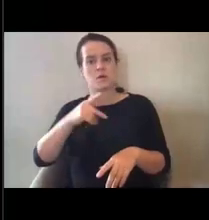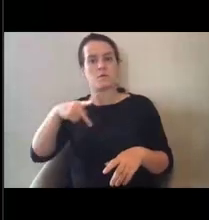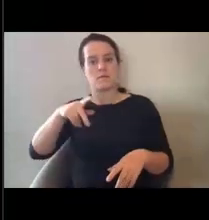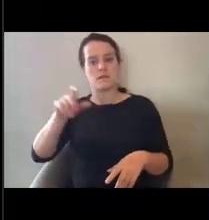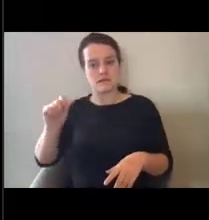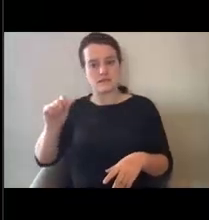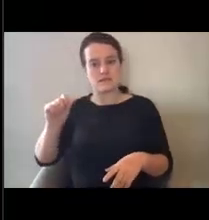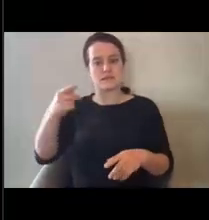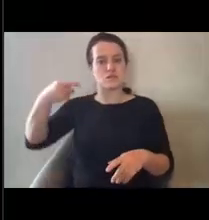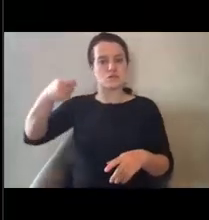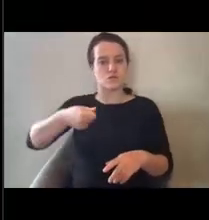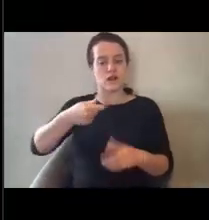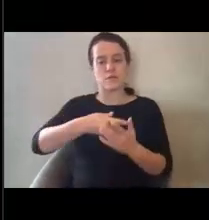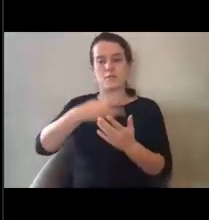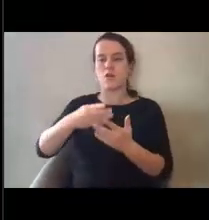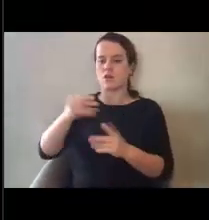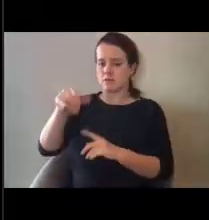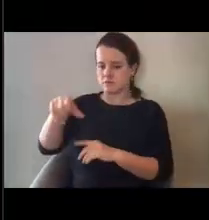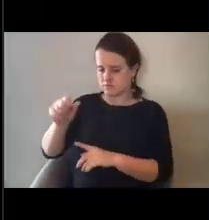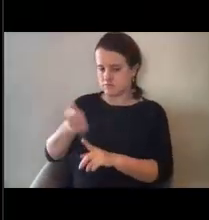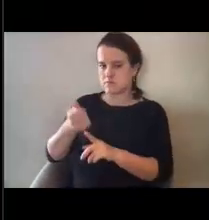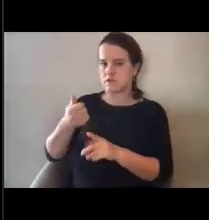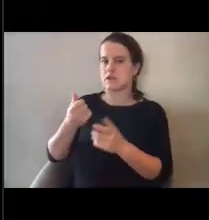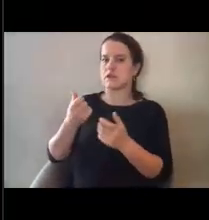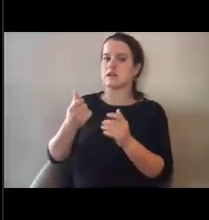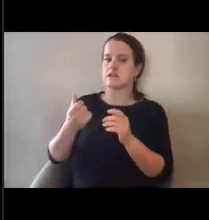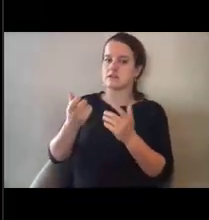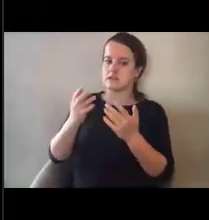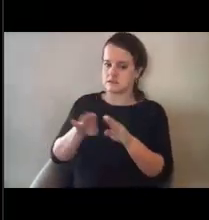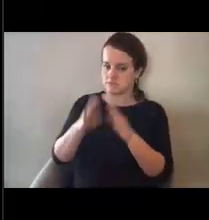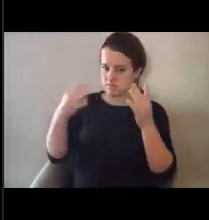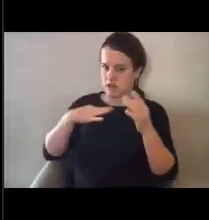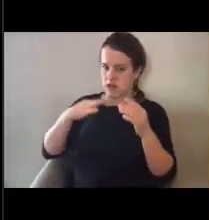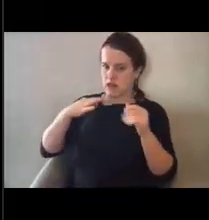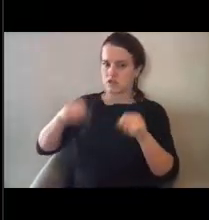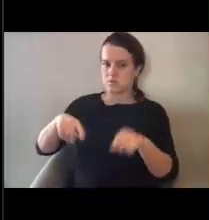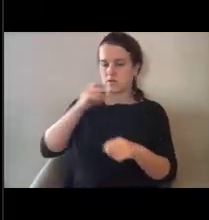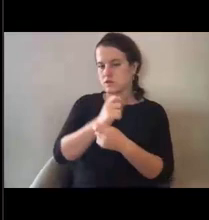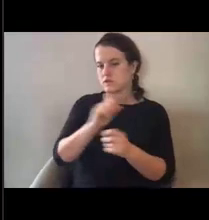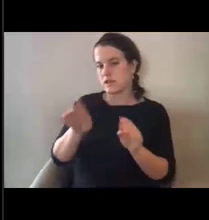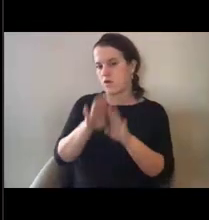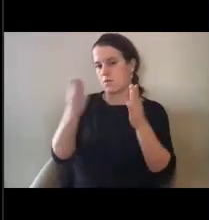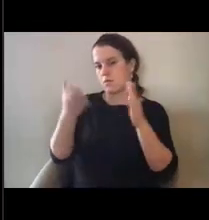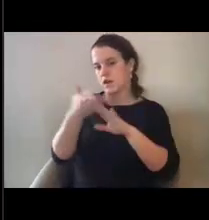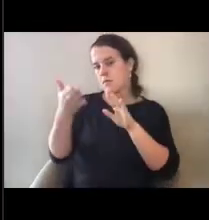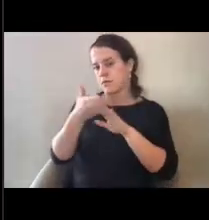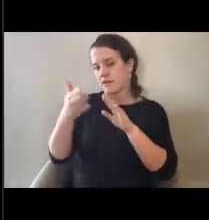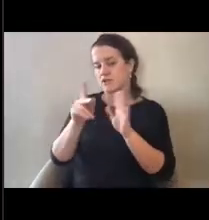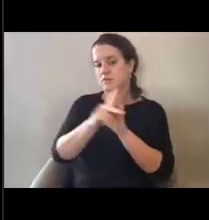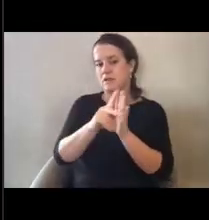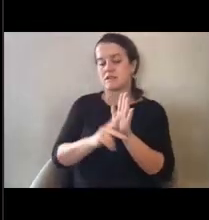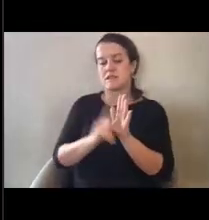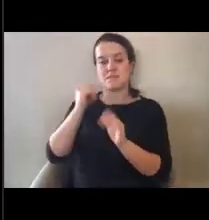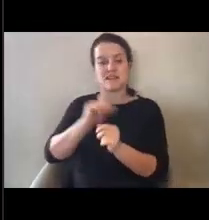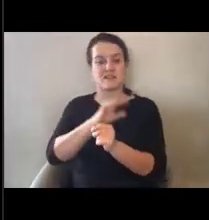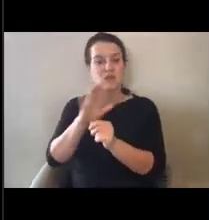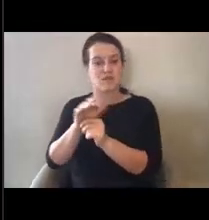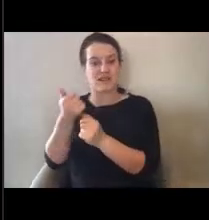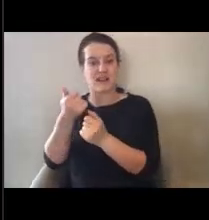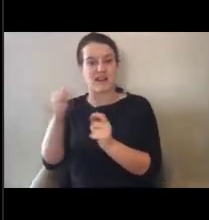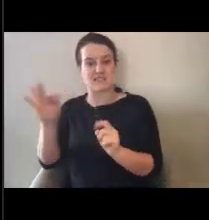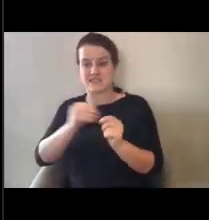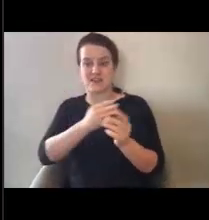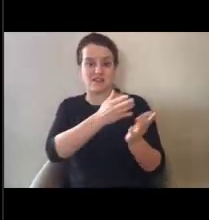is eligible under the safe opening and operations policy. And since COVID-19 declarations are across the